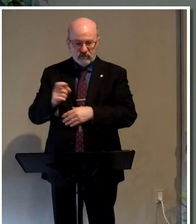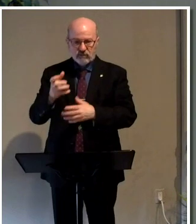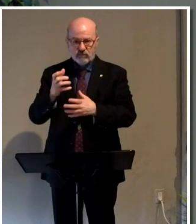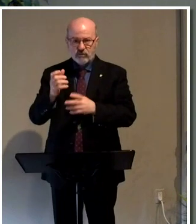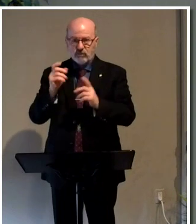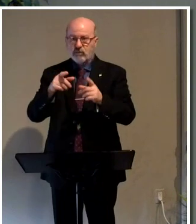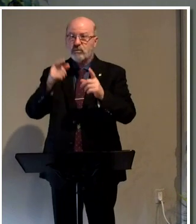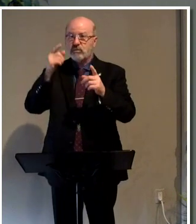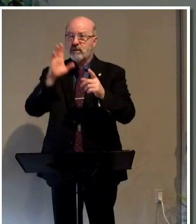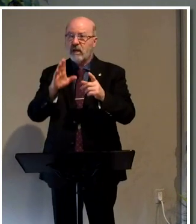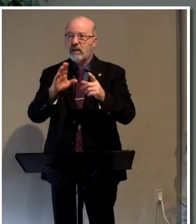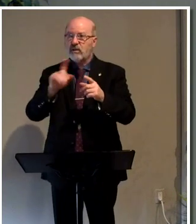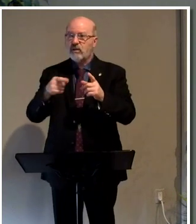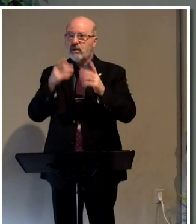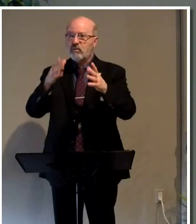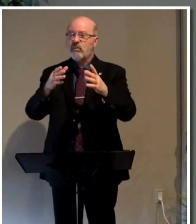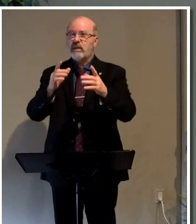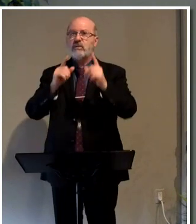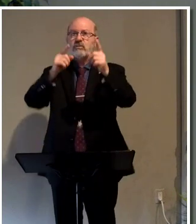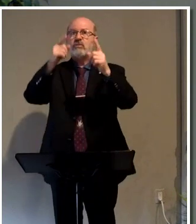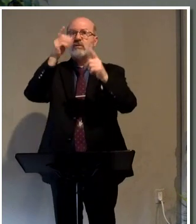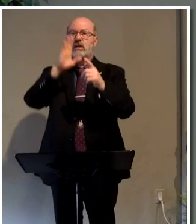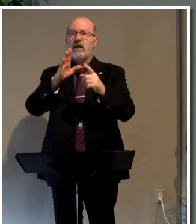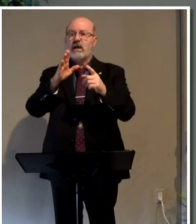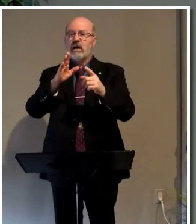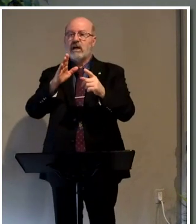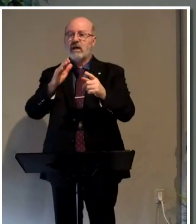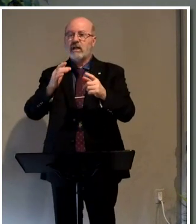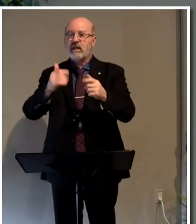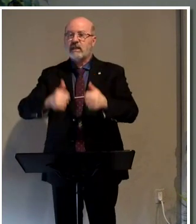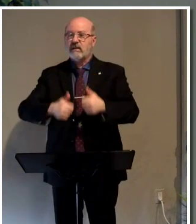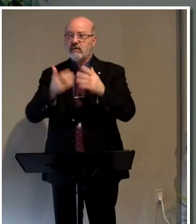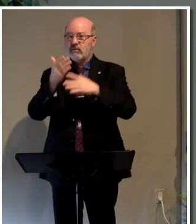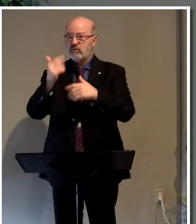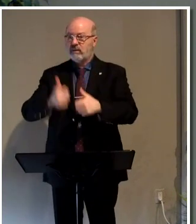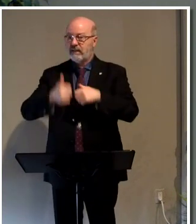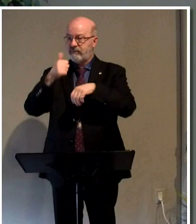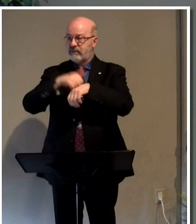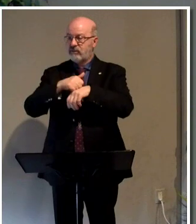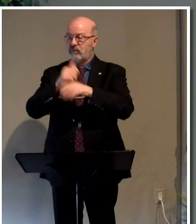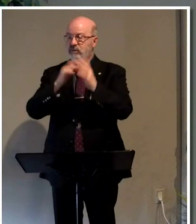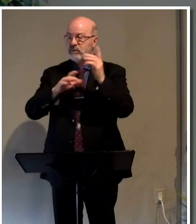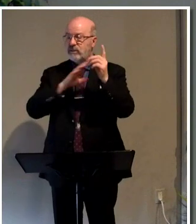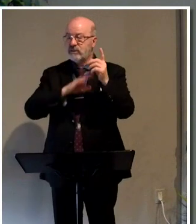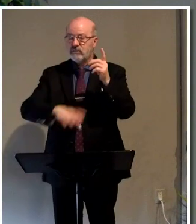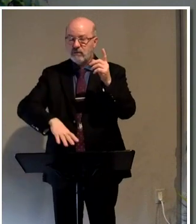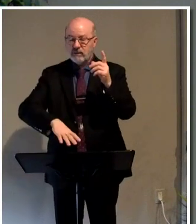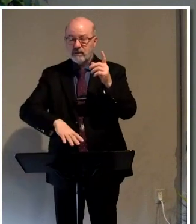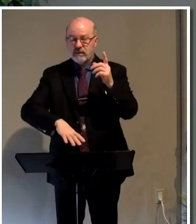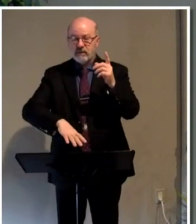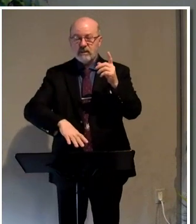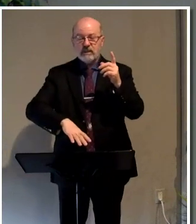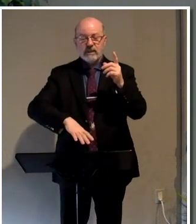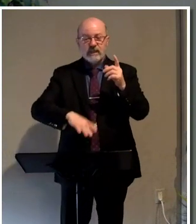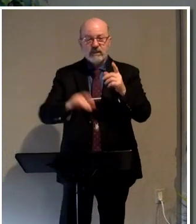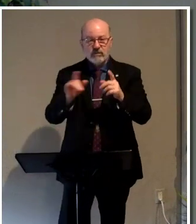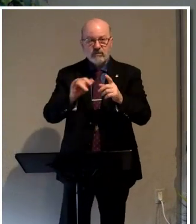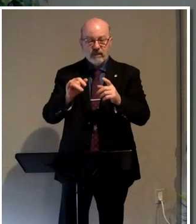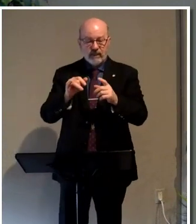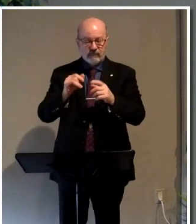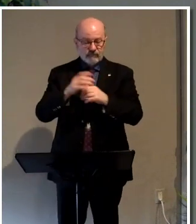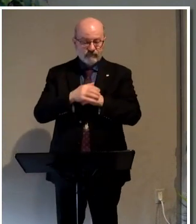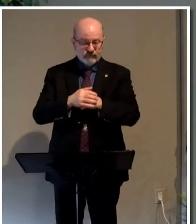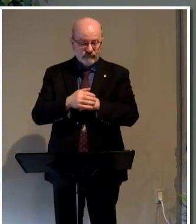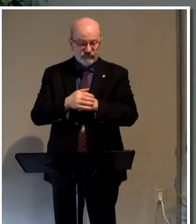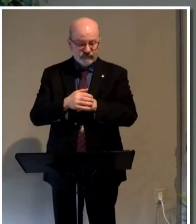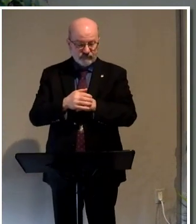go to God, the only way to come to him is through the living stone, Jesus Christ. And, of course, they're one and the same in the Trinity. So